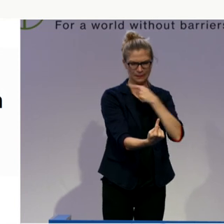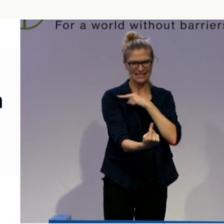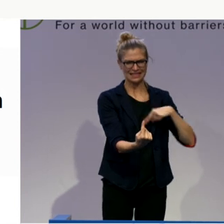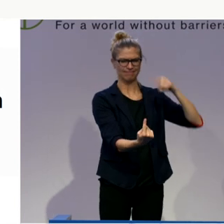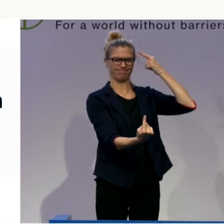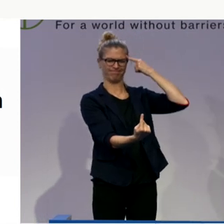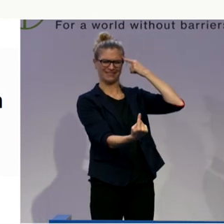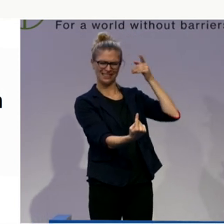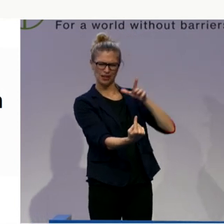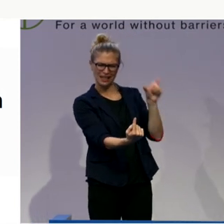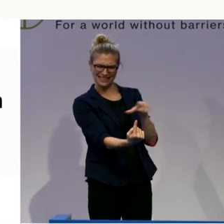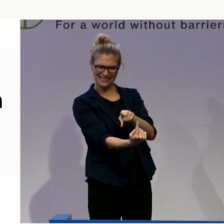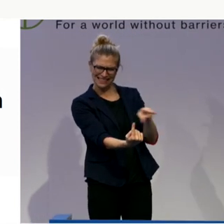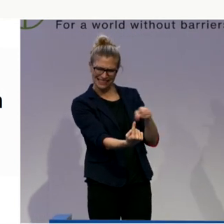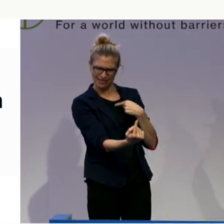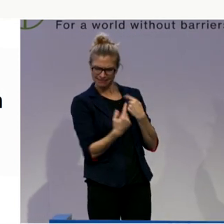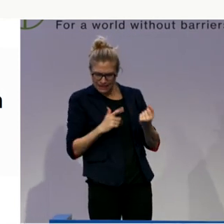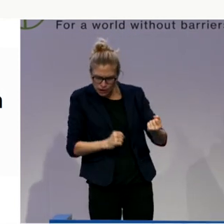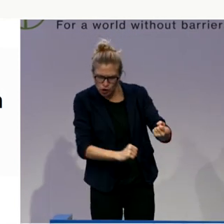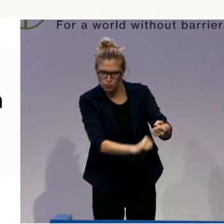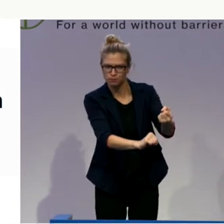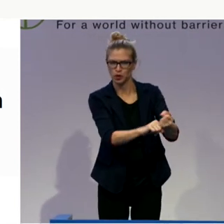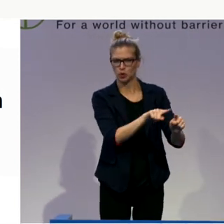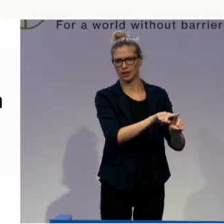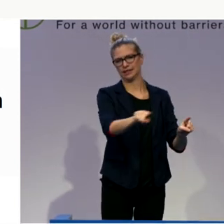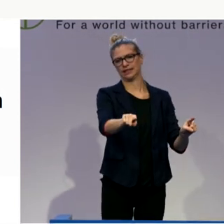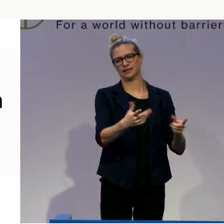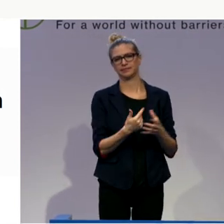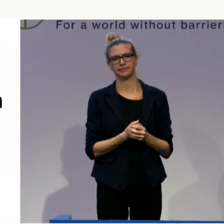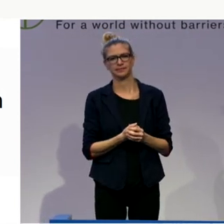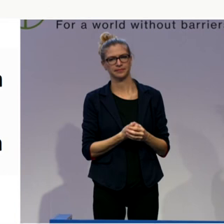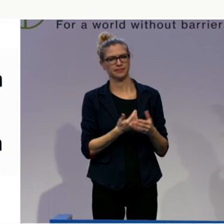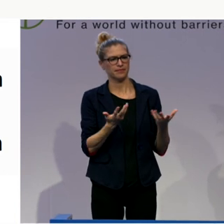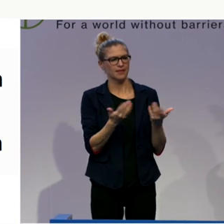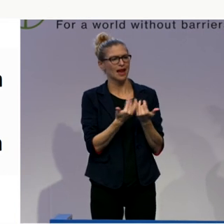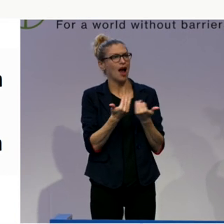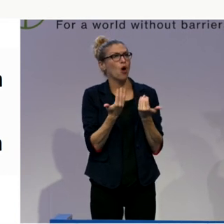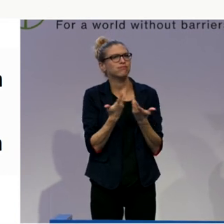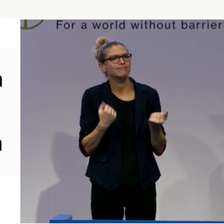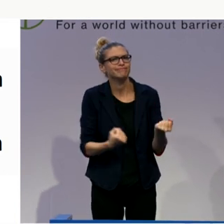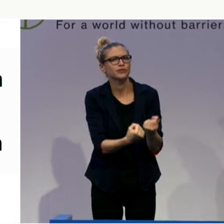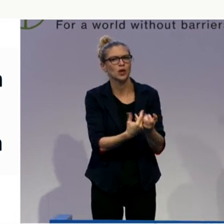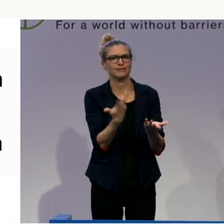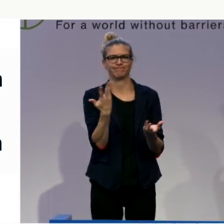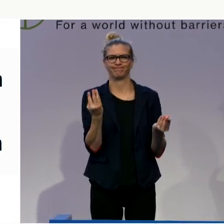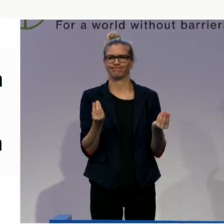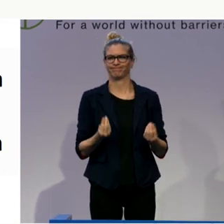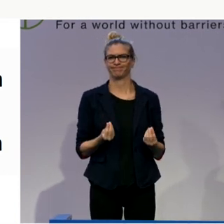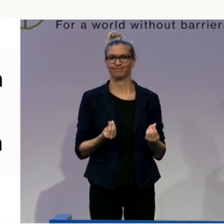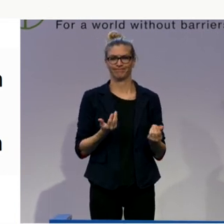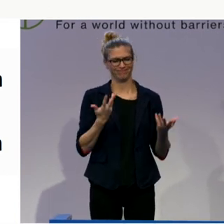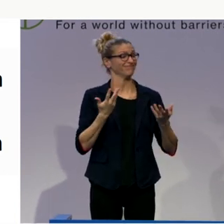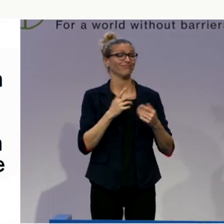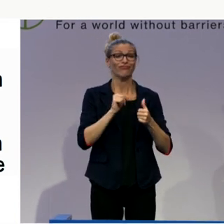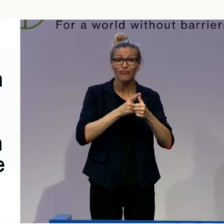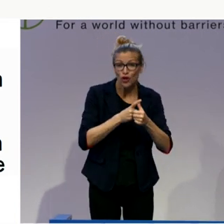in a paternalistic way, but the support in a way where we have a dialogue with the person. What